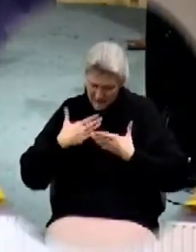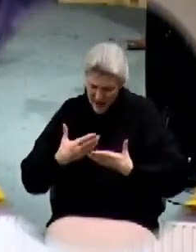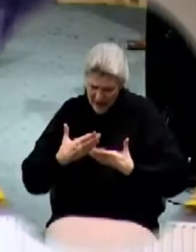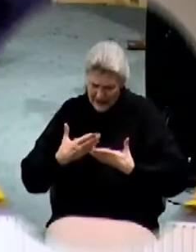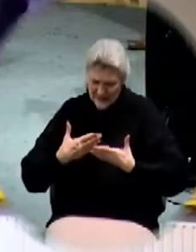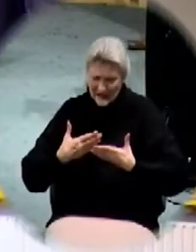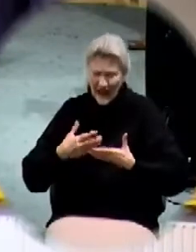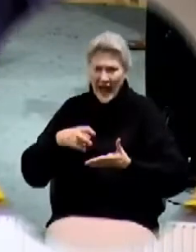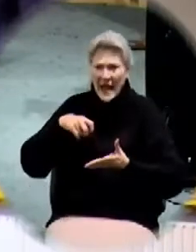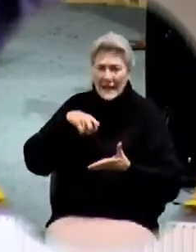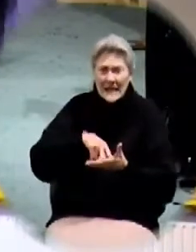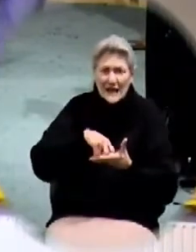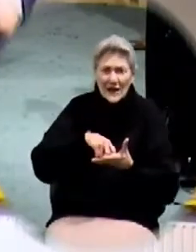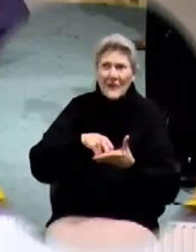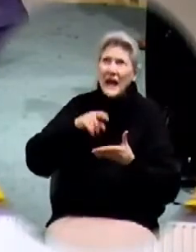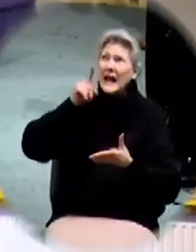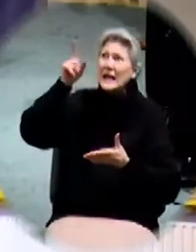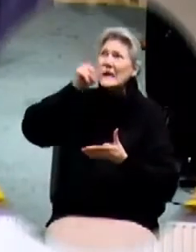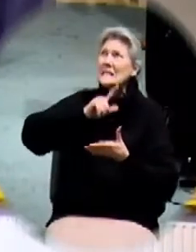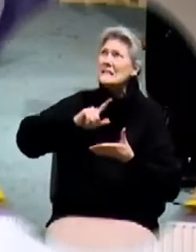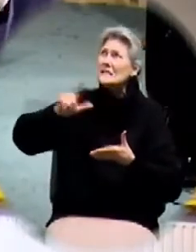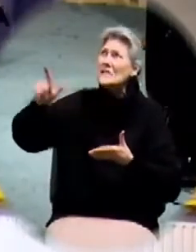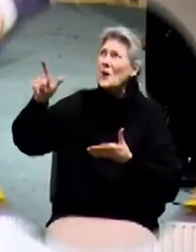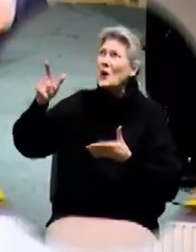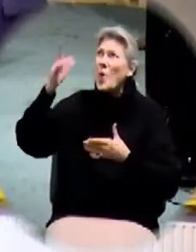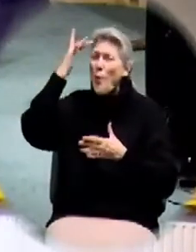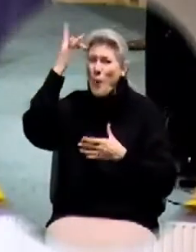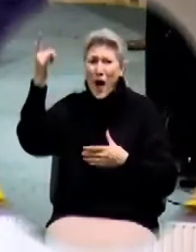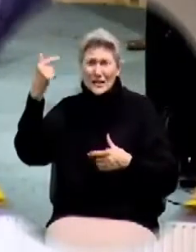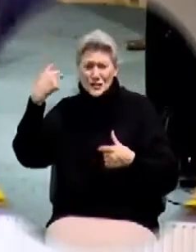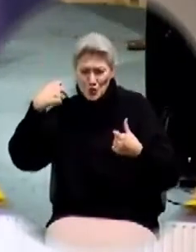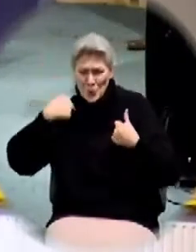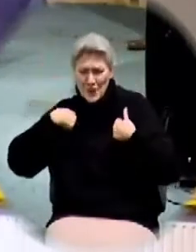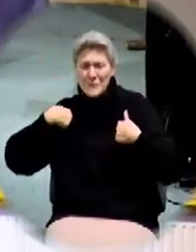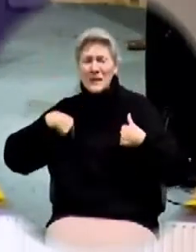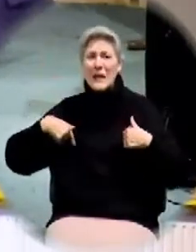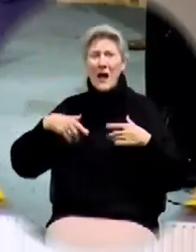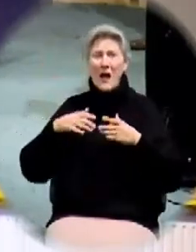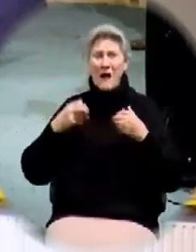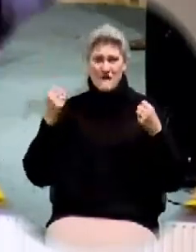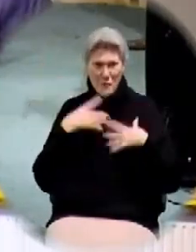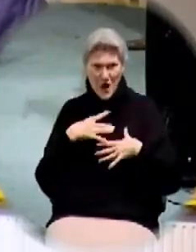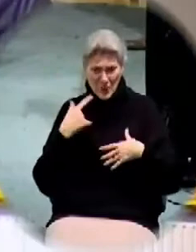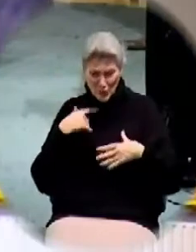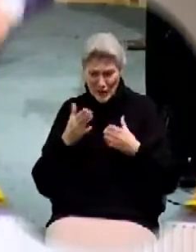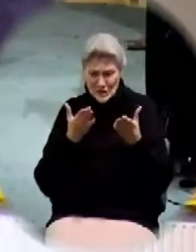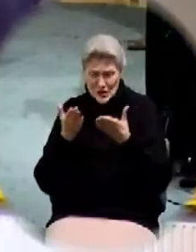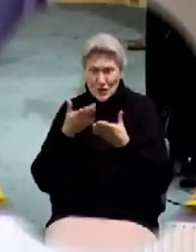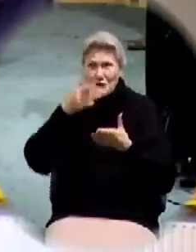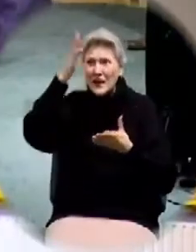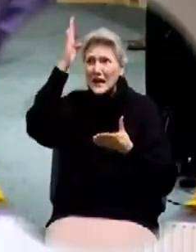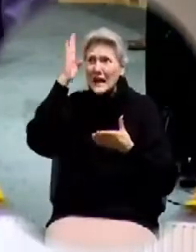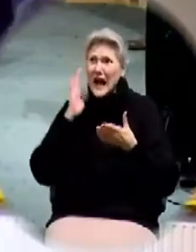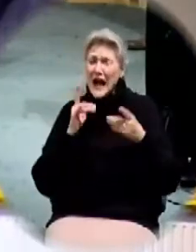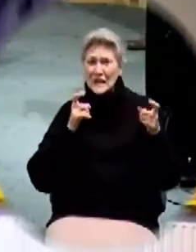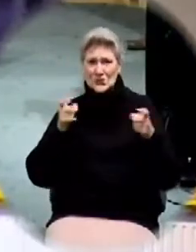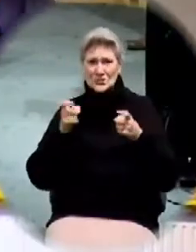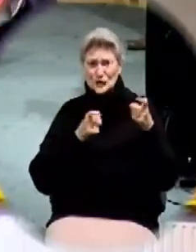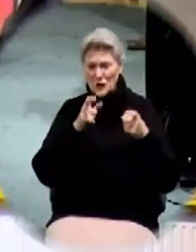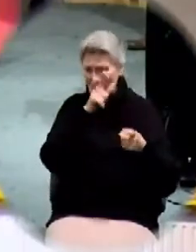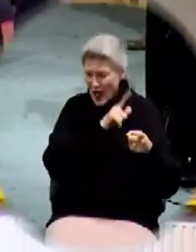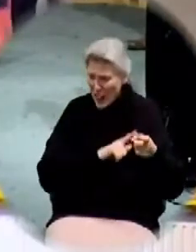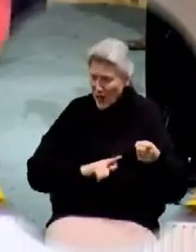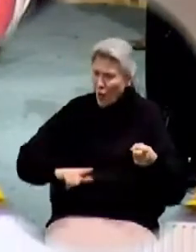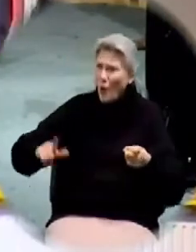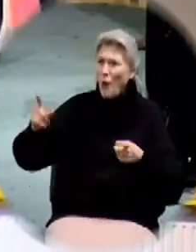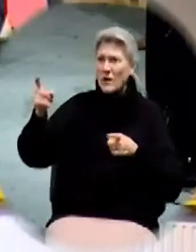why should we be afraid we serve the God of all gods the Lord of all lords the sovereign one